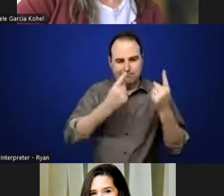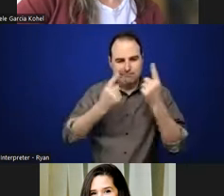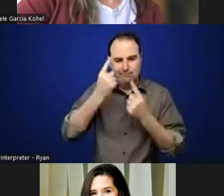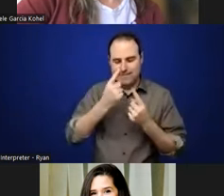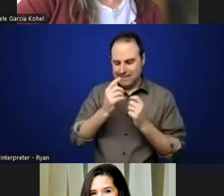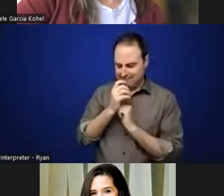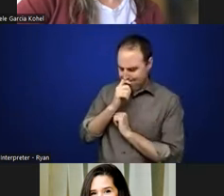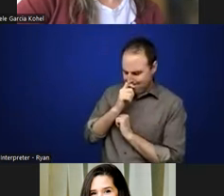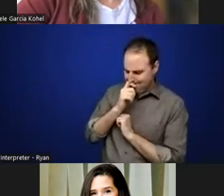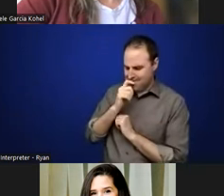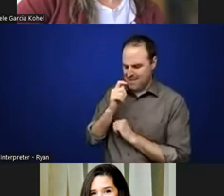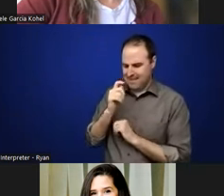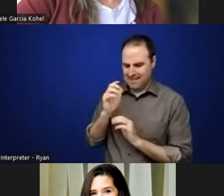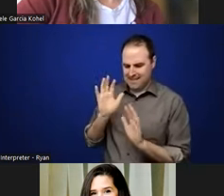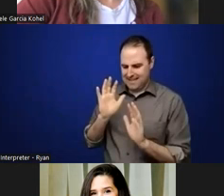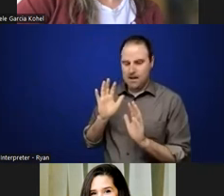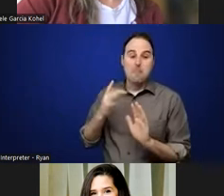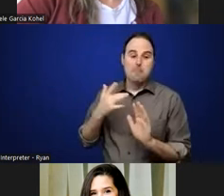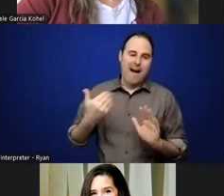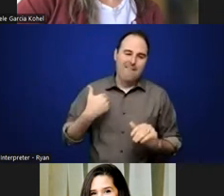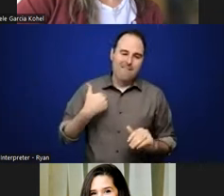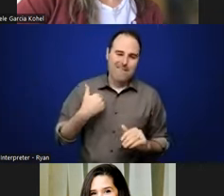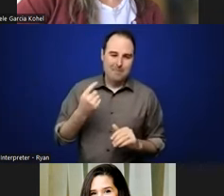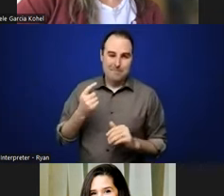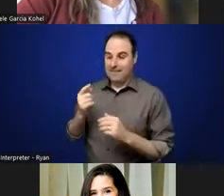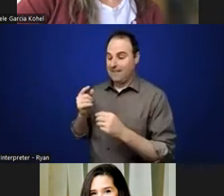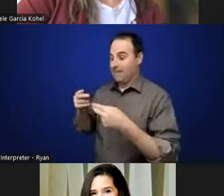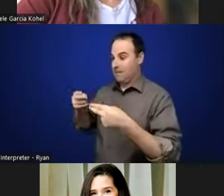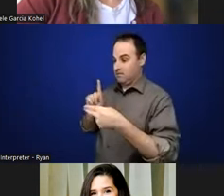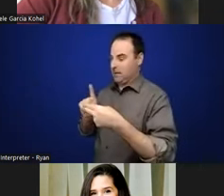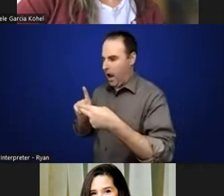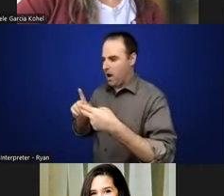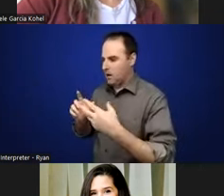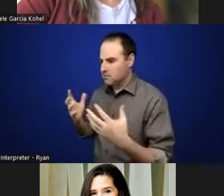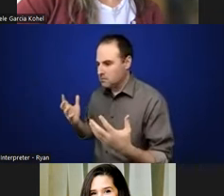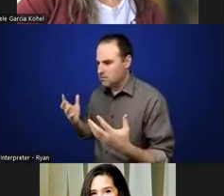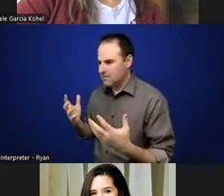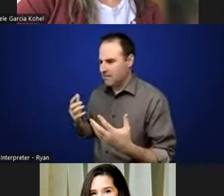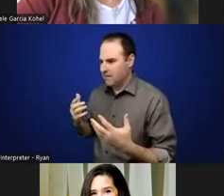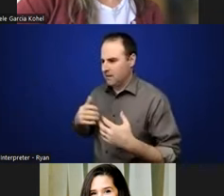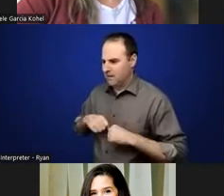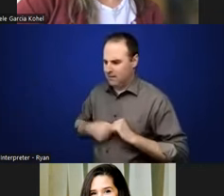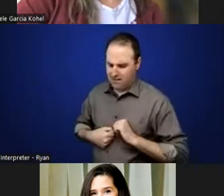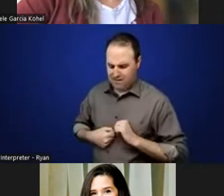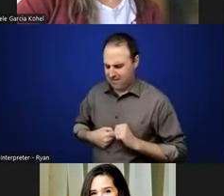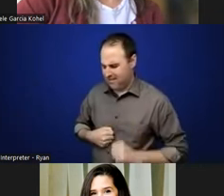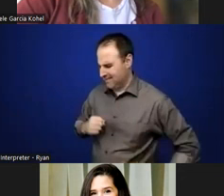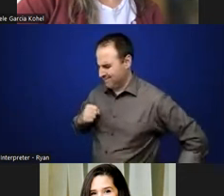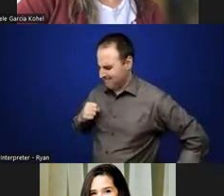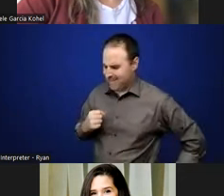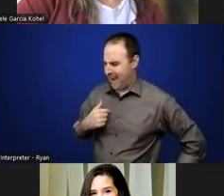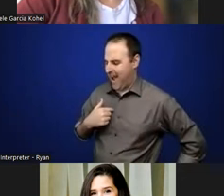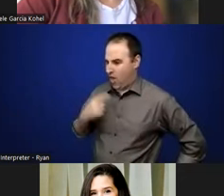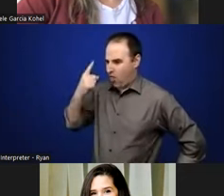and I usually have like a period of like mourning, right? You're like, damn, like, I thought that this was going to go this way or whatever. But I think it's trying to ask